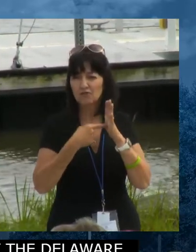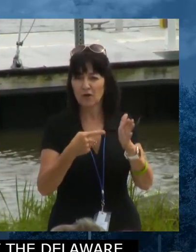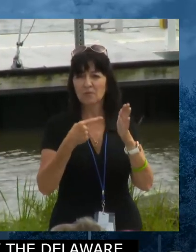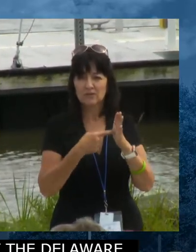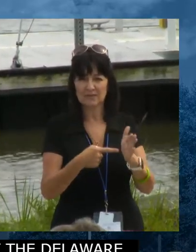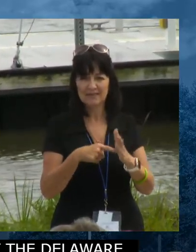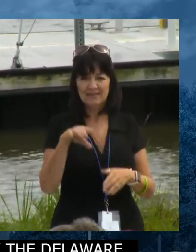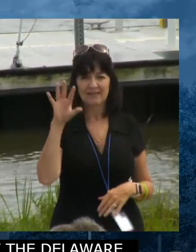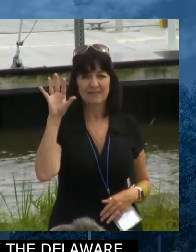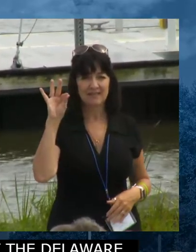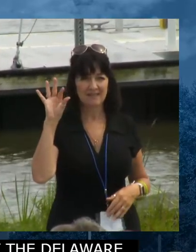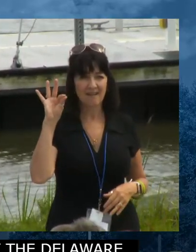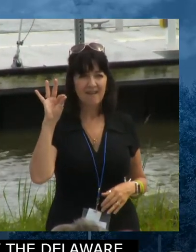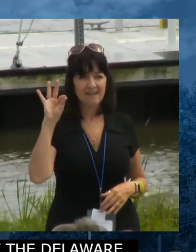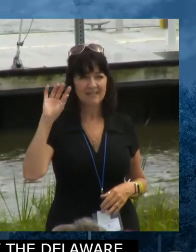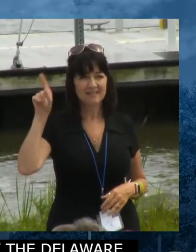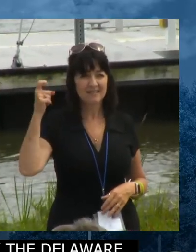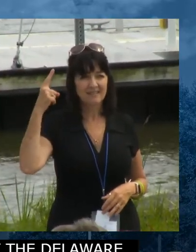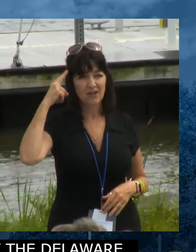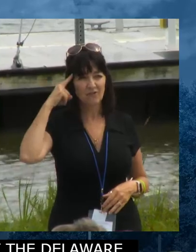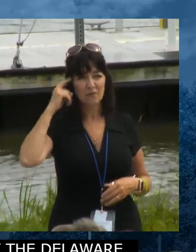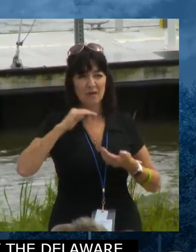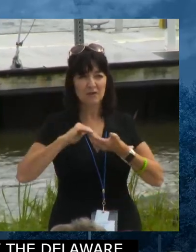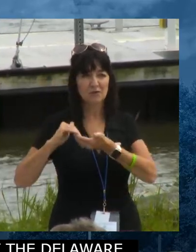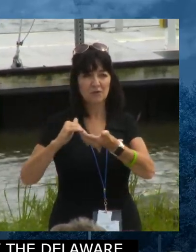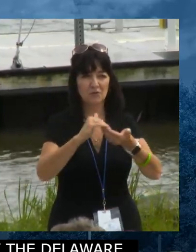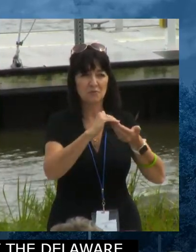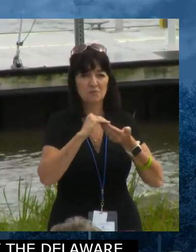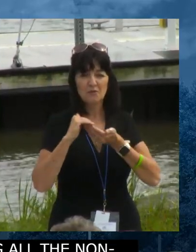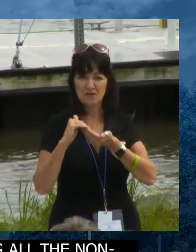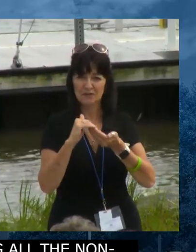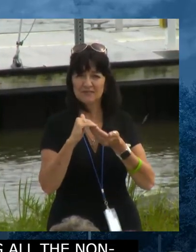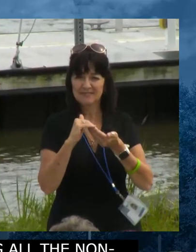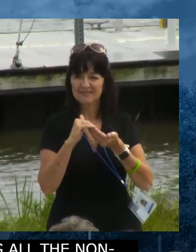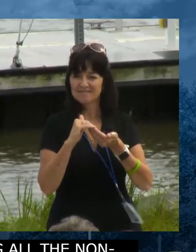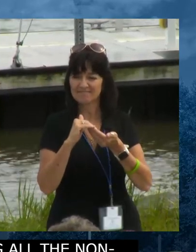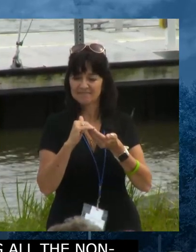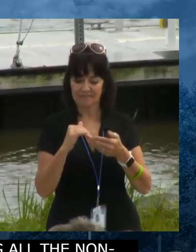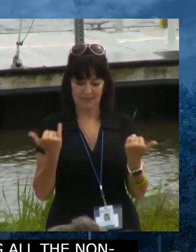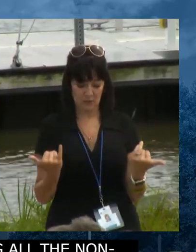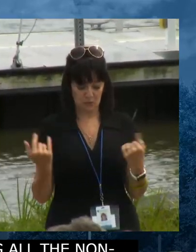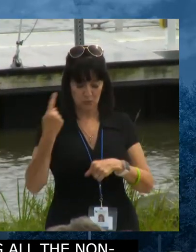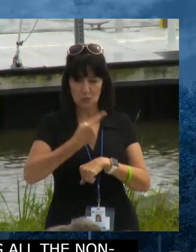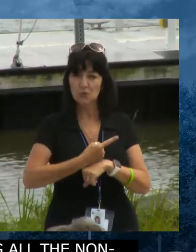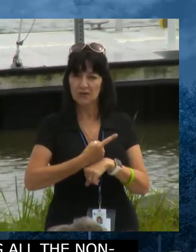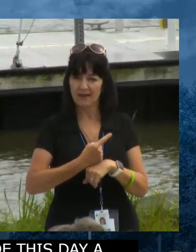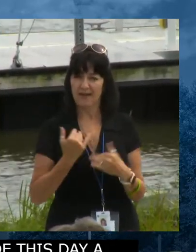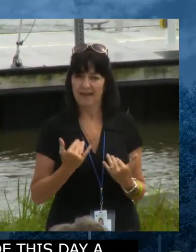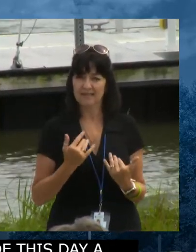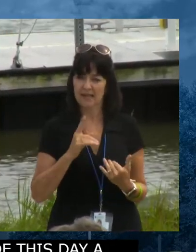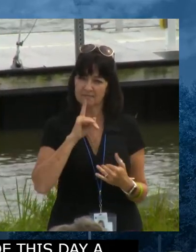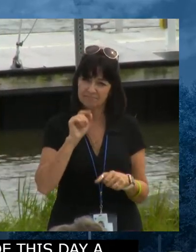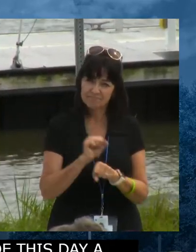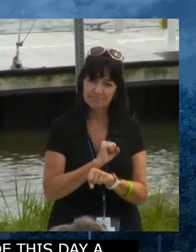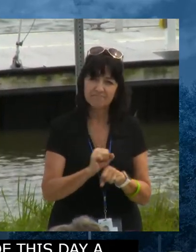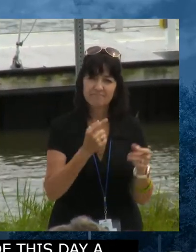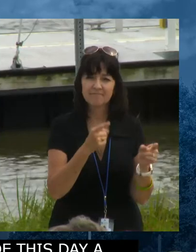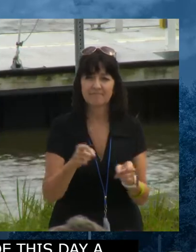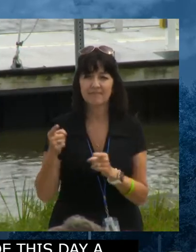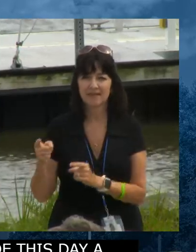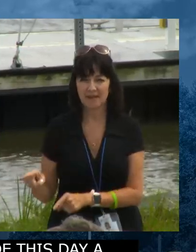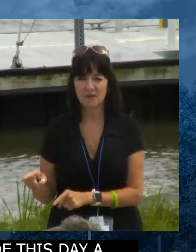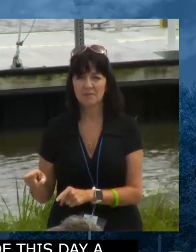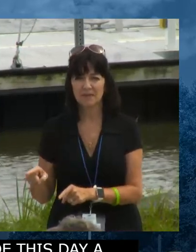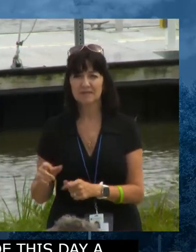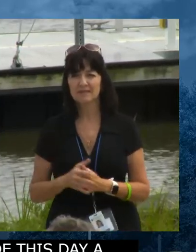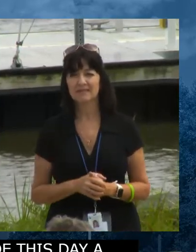-governmental partners that really made this day a reality. Um, there were folks who were engaged in the task force, folks